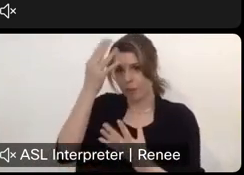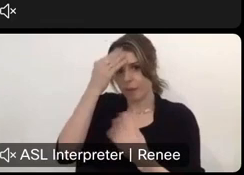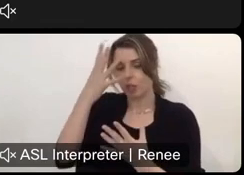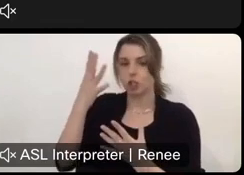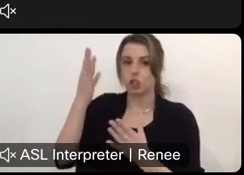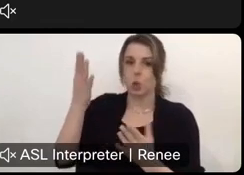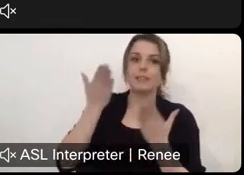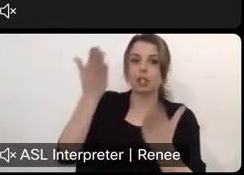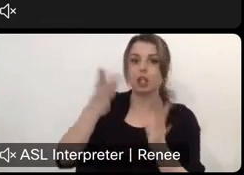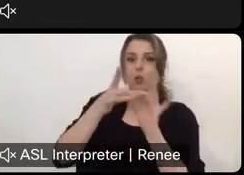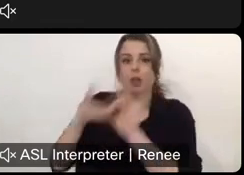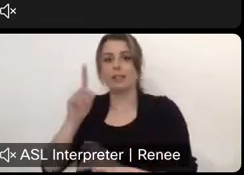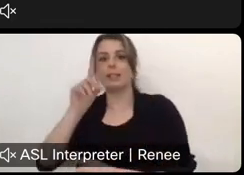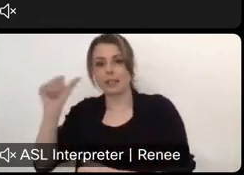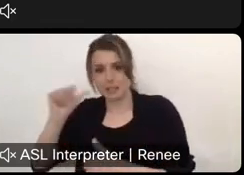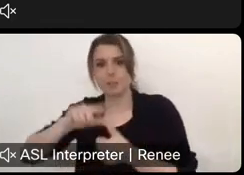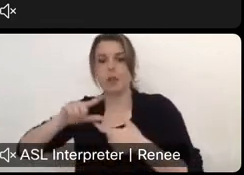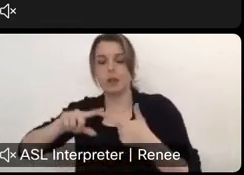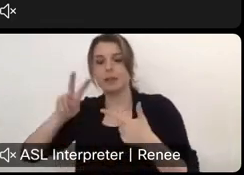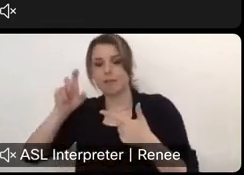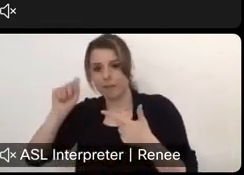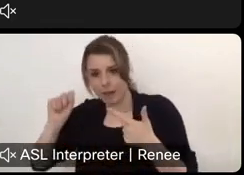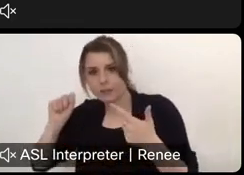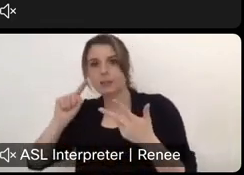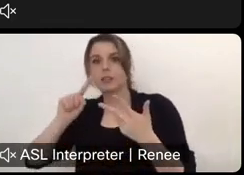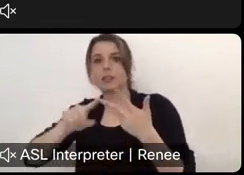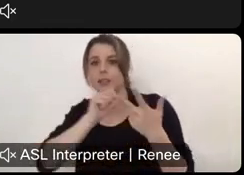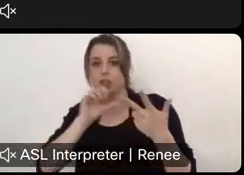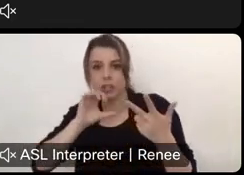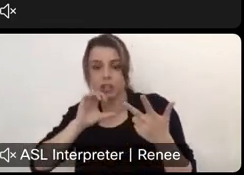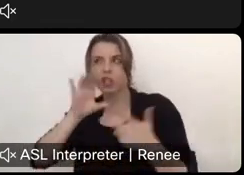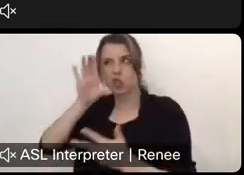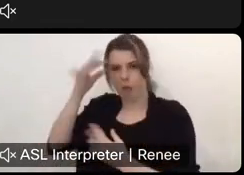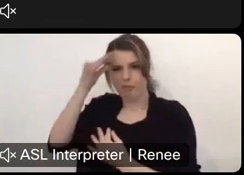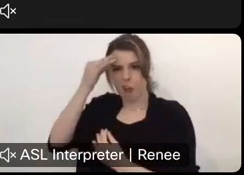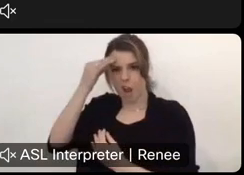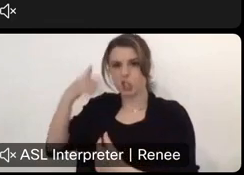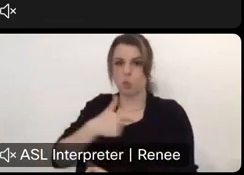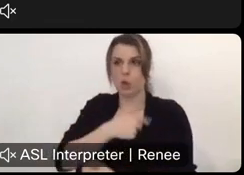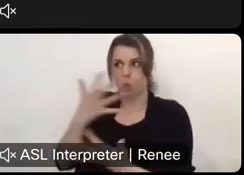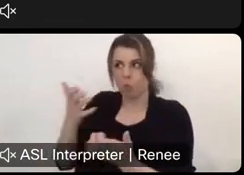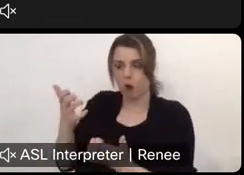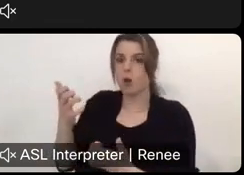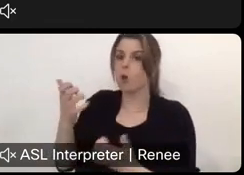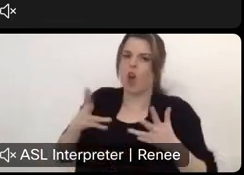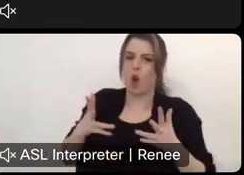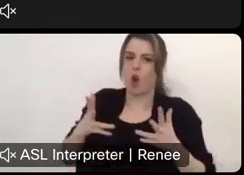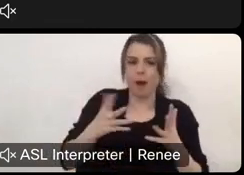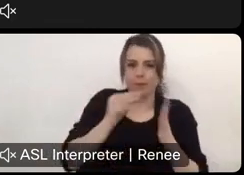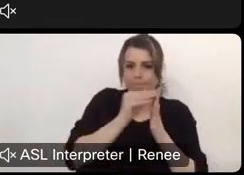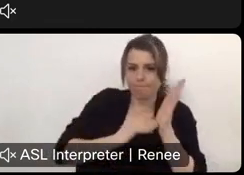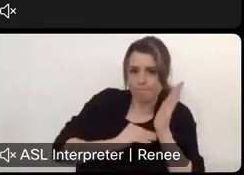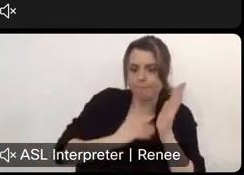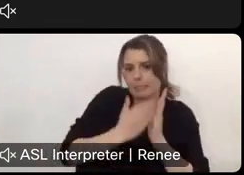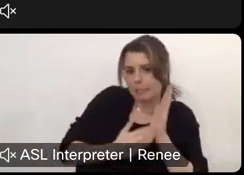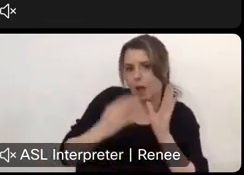we're, we're looking forward to receiving those comments and those suggestions and we received several, several of those already. New Mexico's